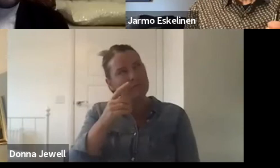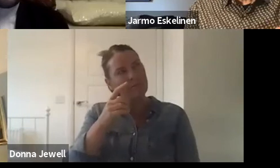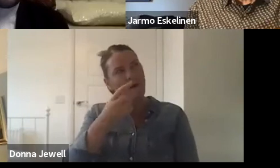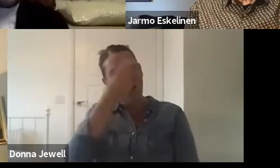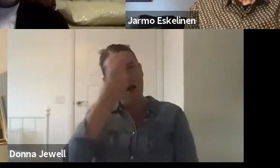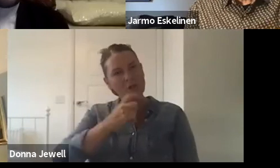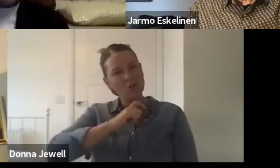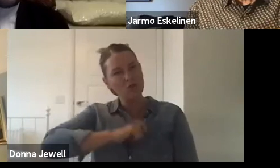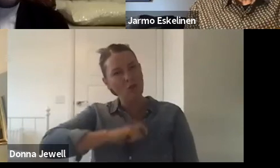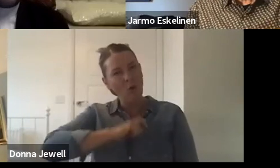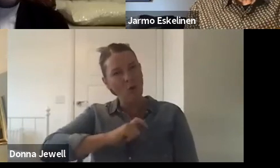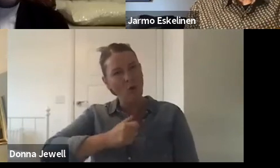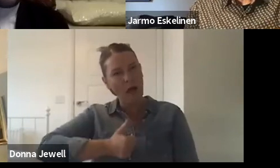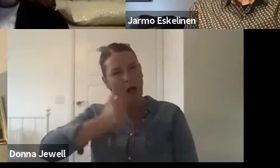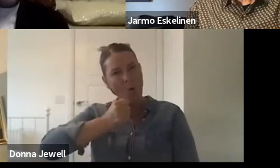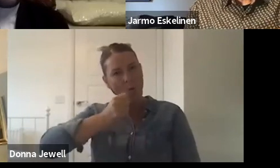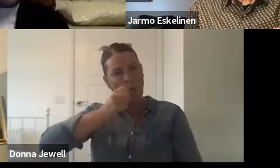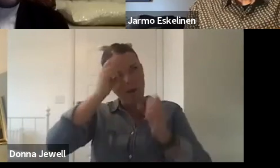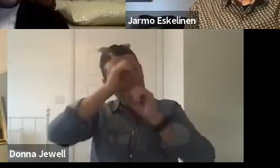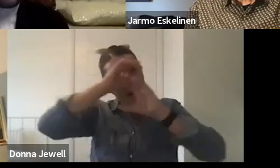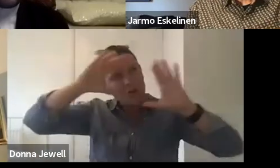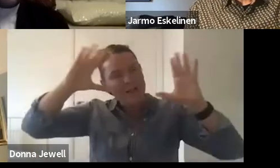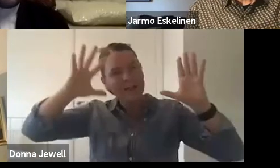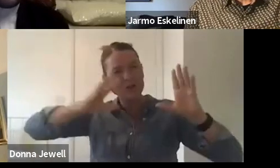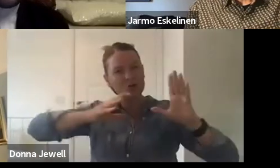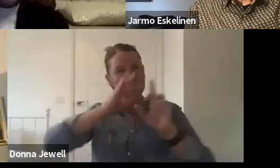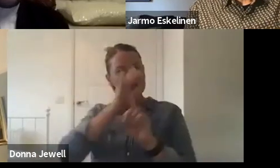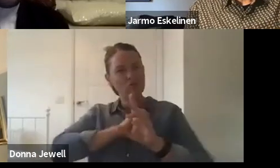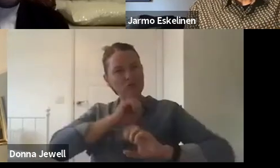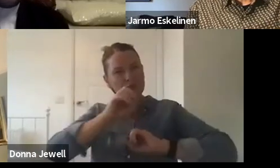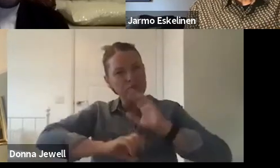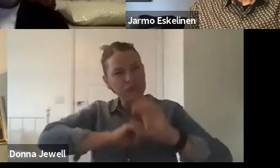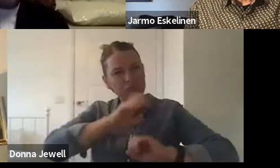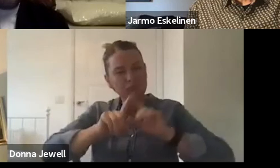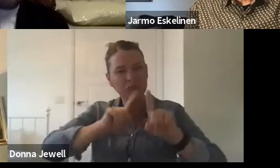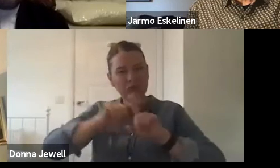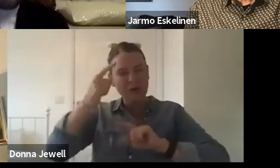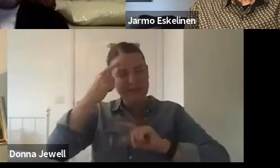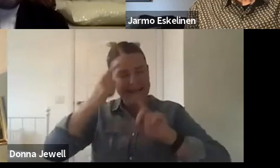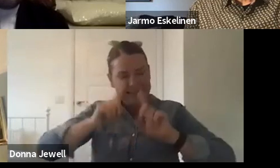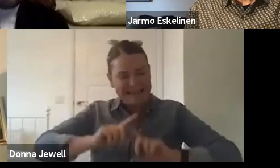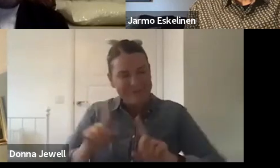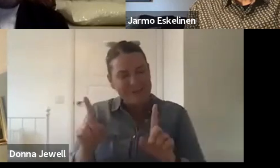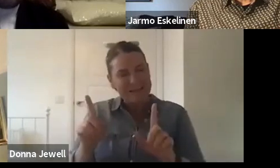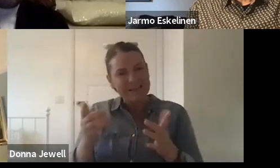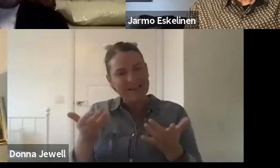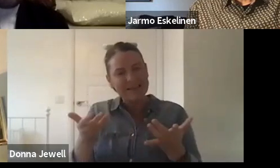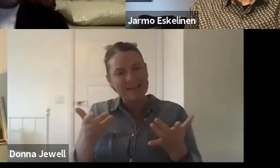imagination and storytelling and look at things in different ways. There's, there's, there's quite a lot of